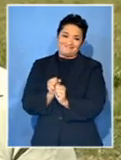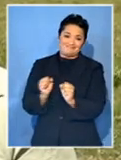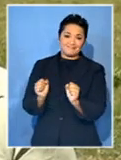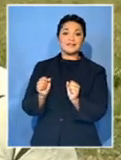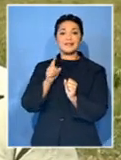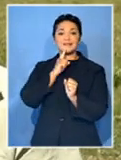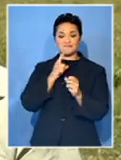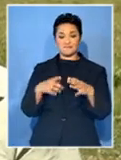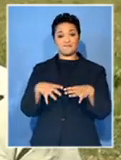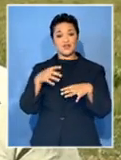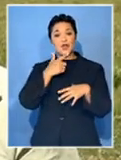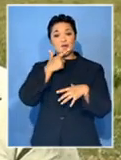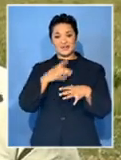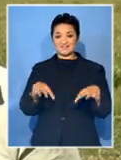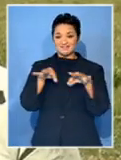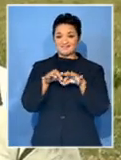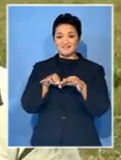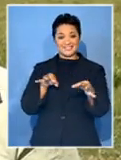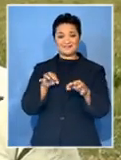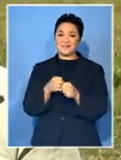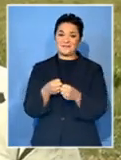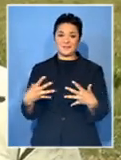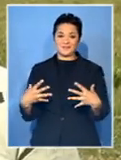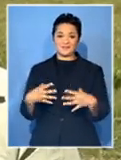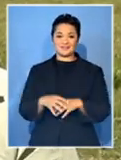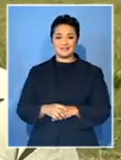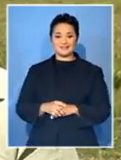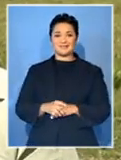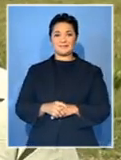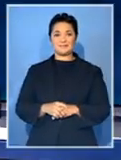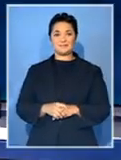they don't fit in the Christmas stocking. Janine Lee, SABC News, Port Elizabeth. IDiced. IDkeeFF